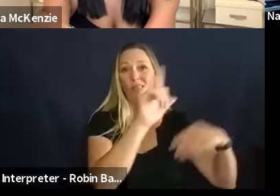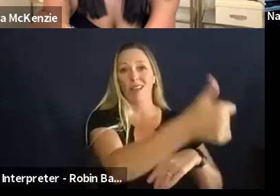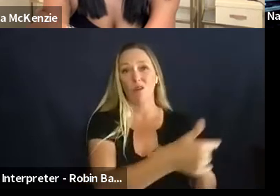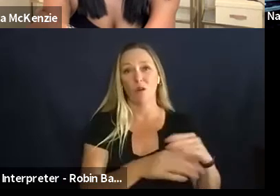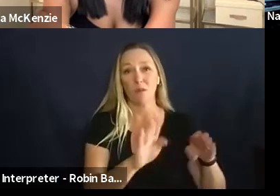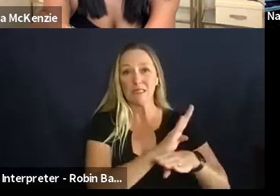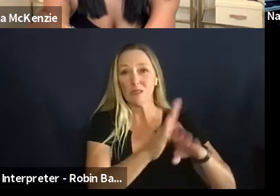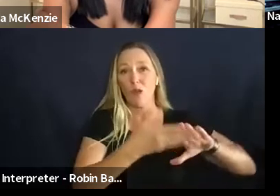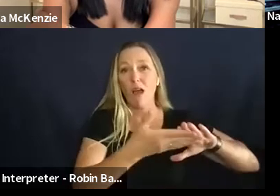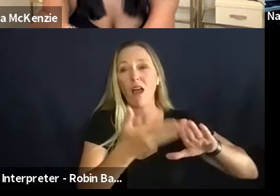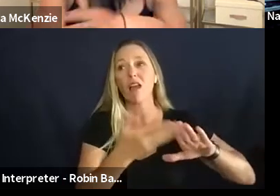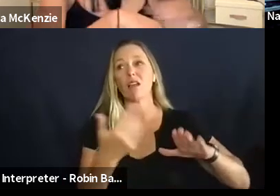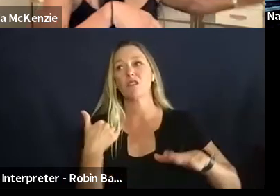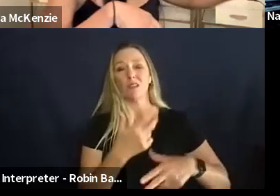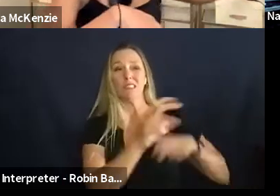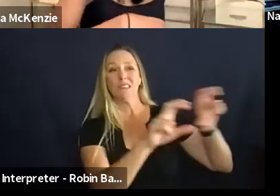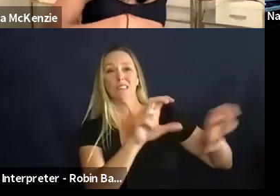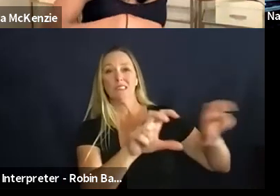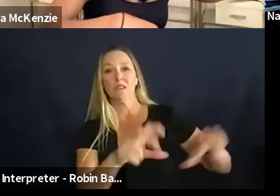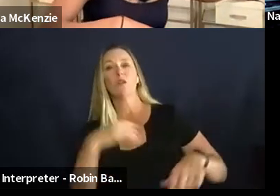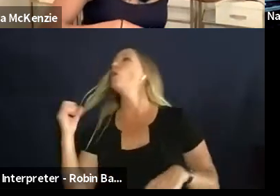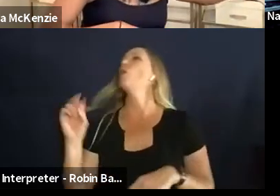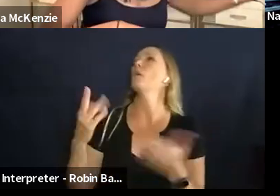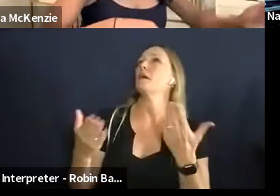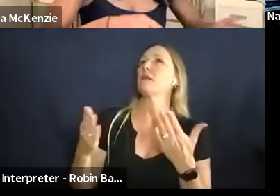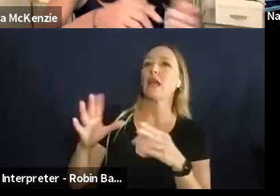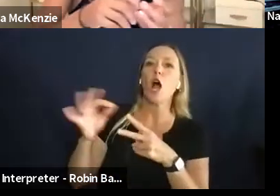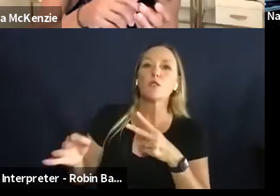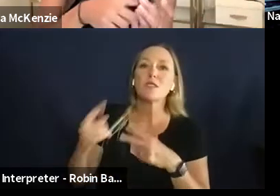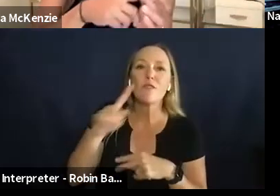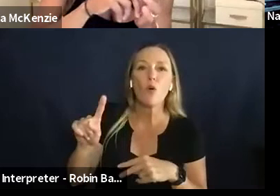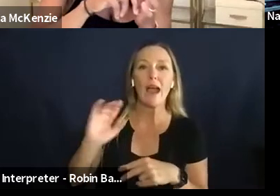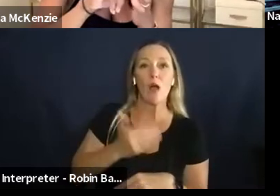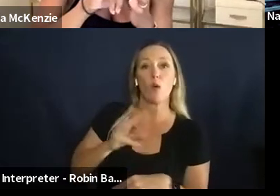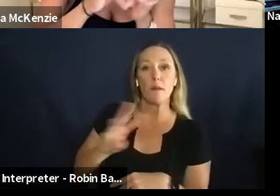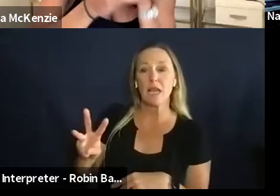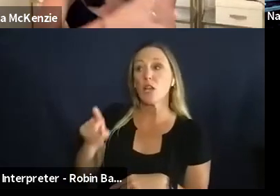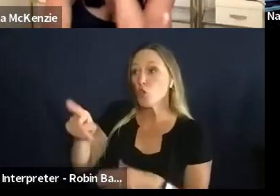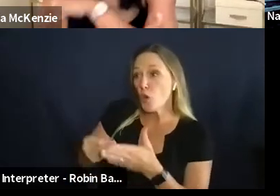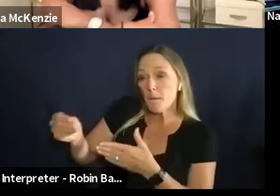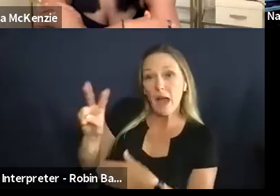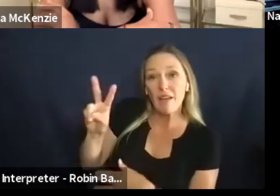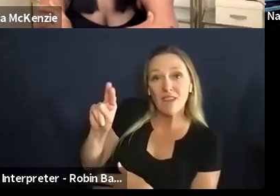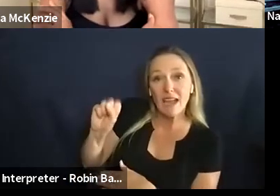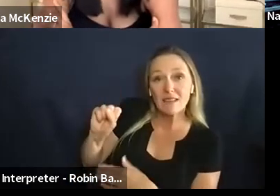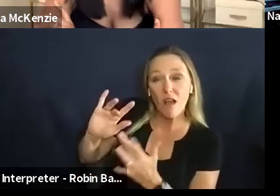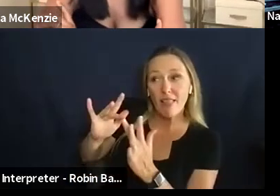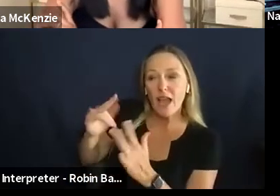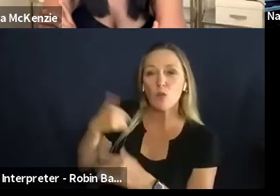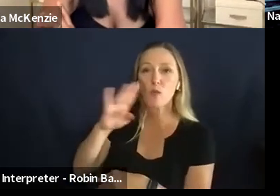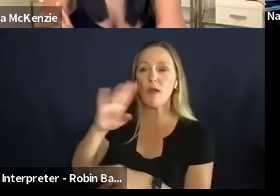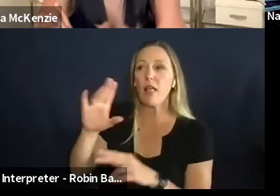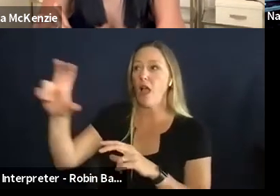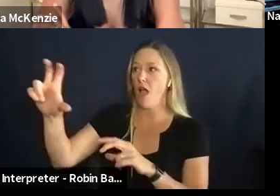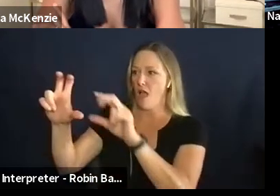options on our websites to every time you purchase a pair of vans a percentage is going to support the skate shop or to support an artist and so